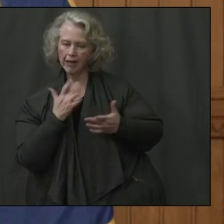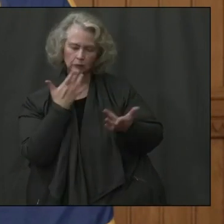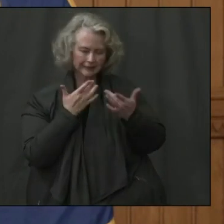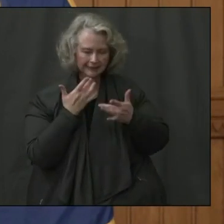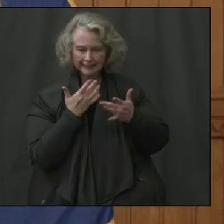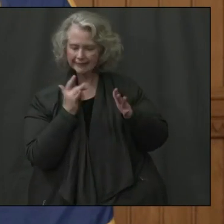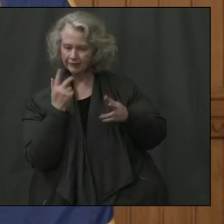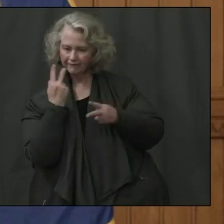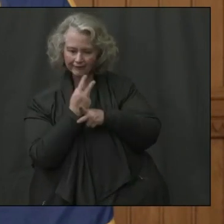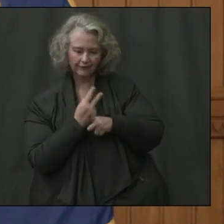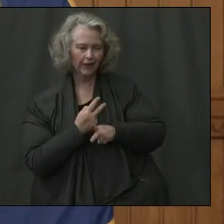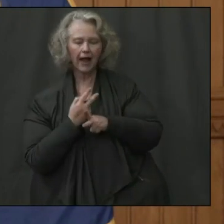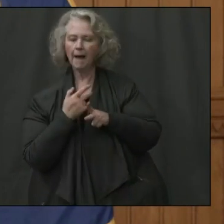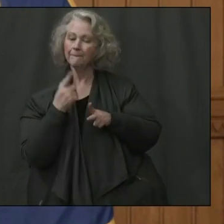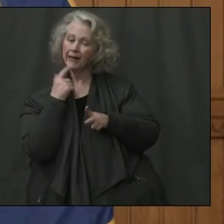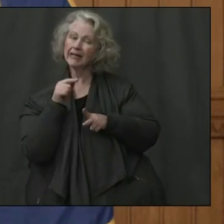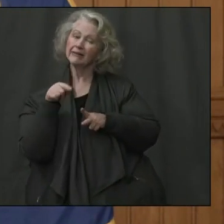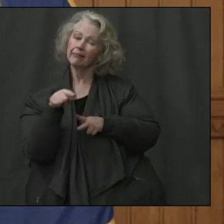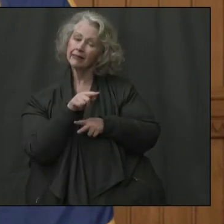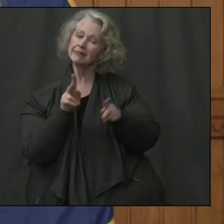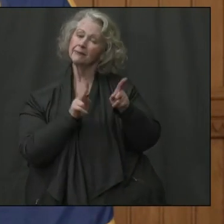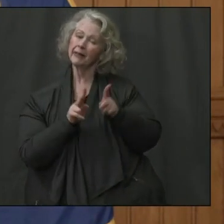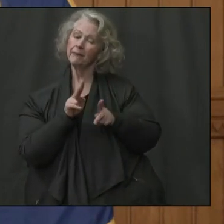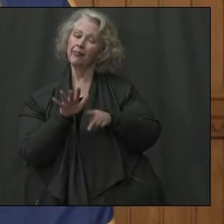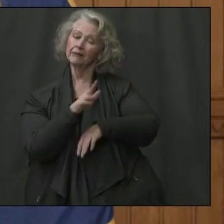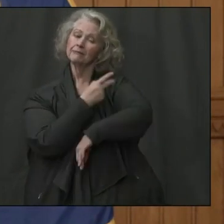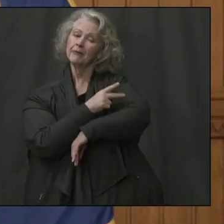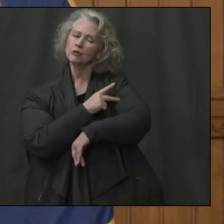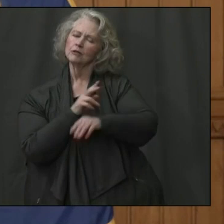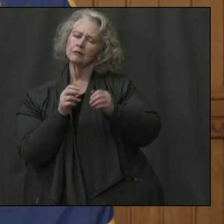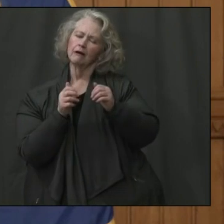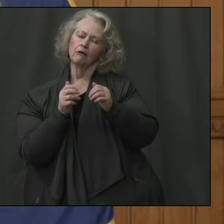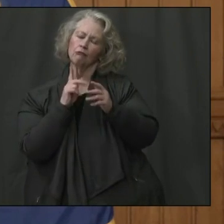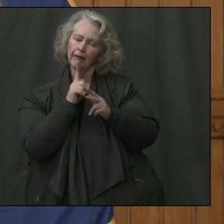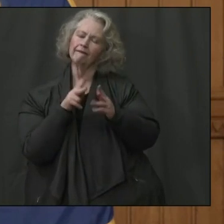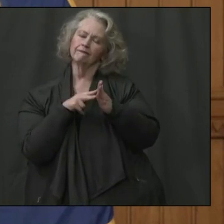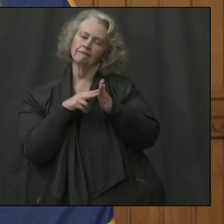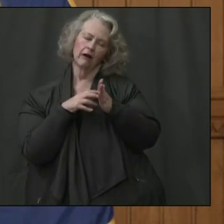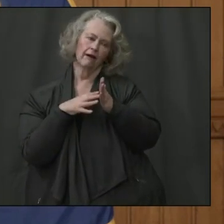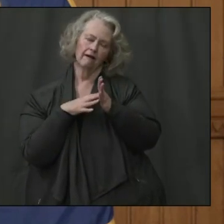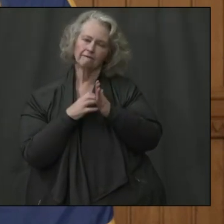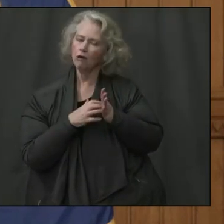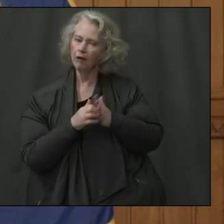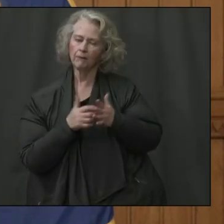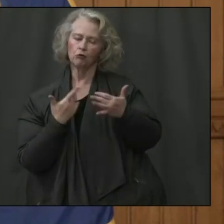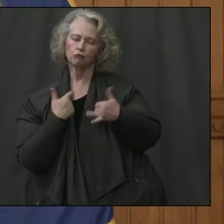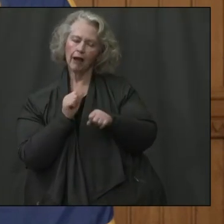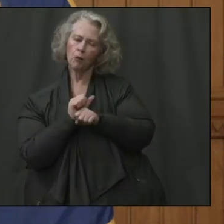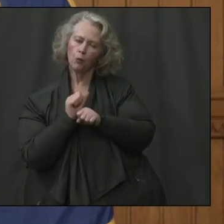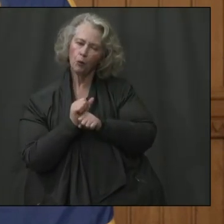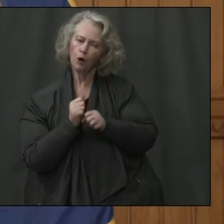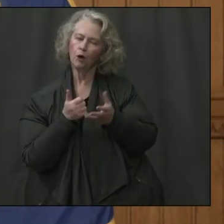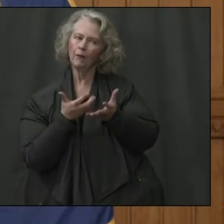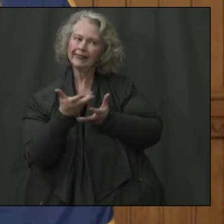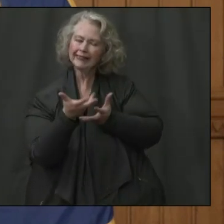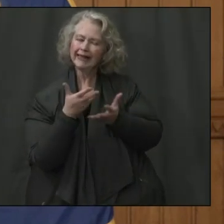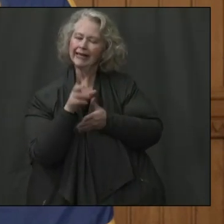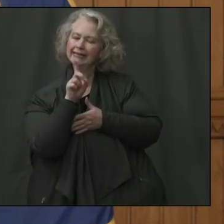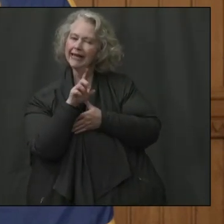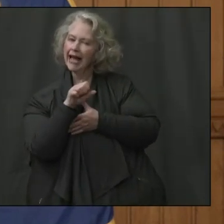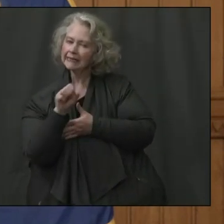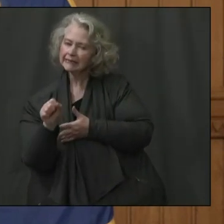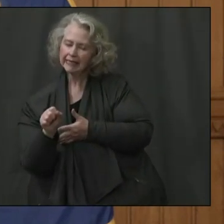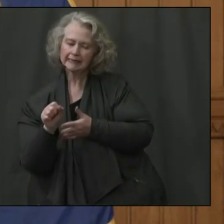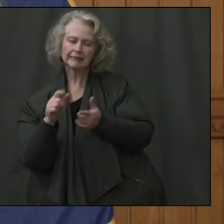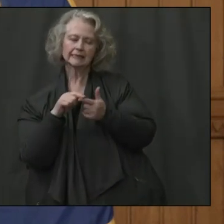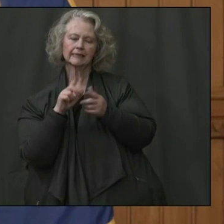the needs of this most vulnerable population. So we continue to work with the industry, with the Department of Social Services, uh,